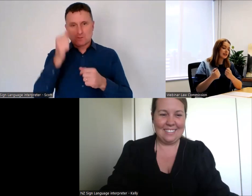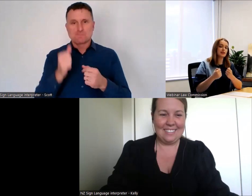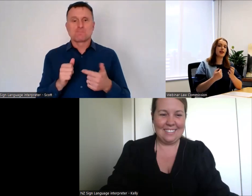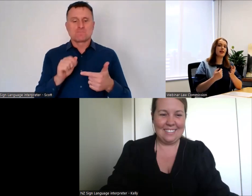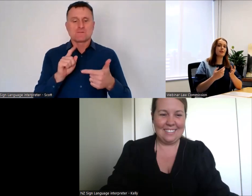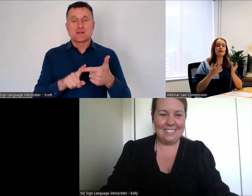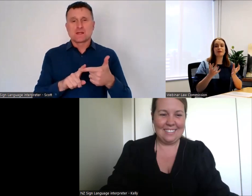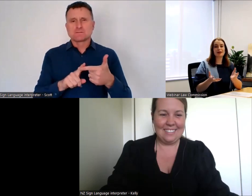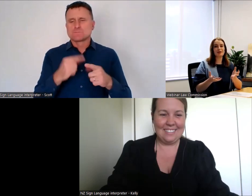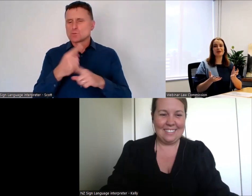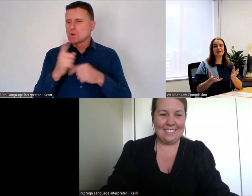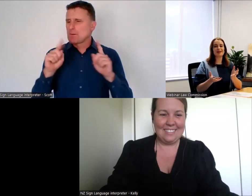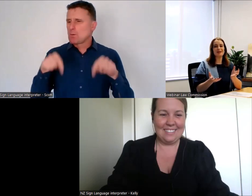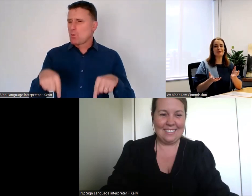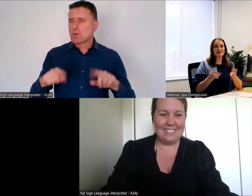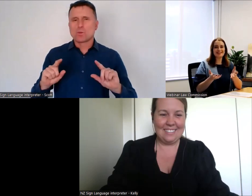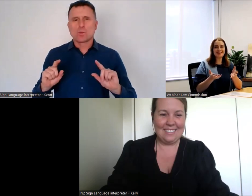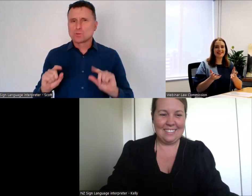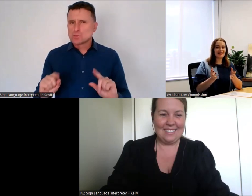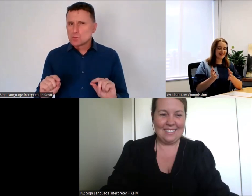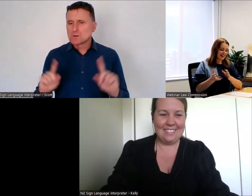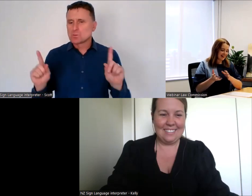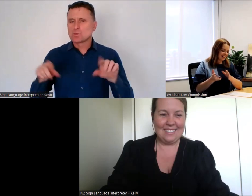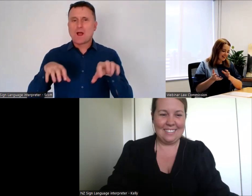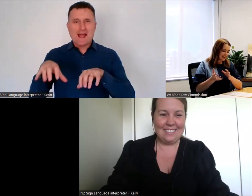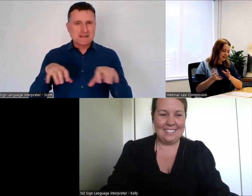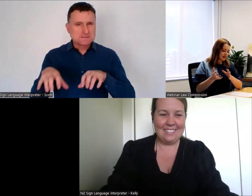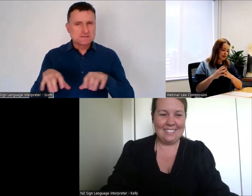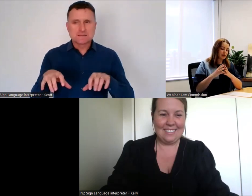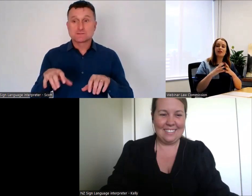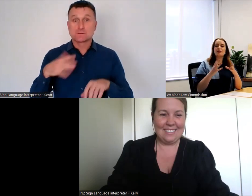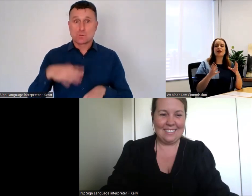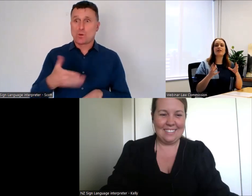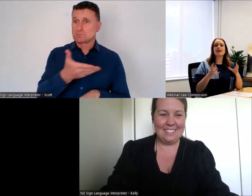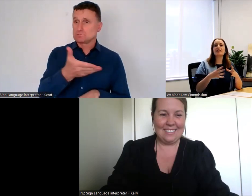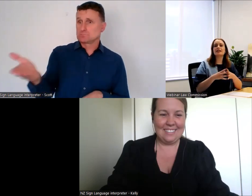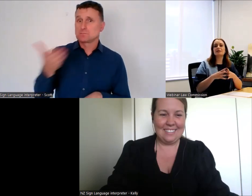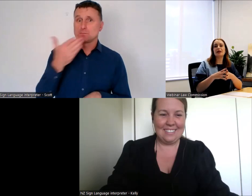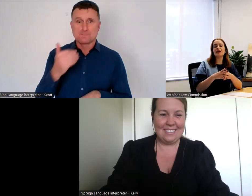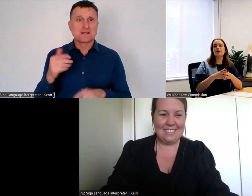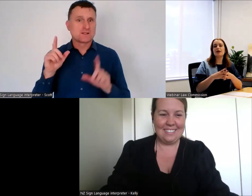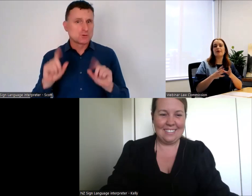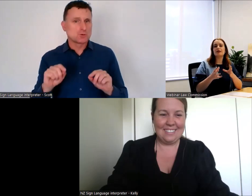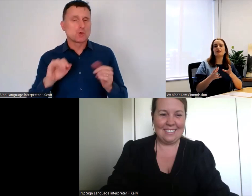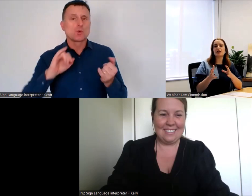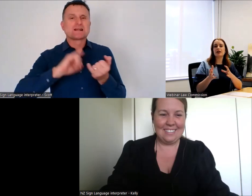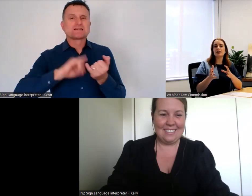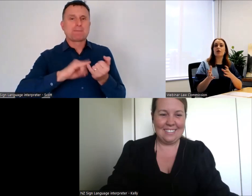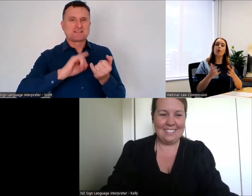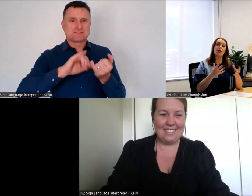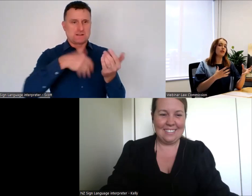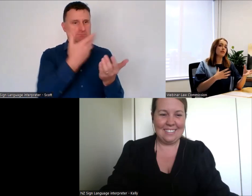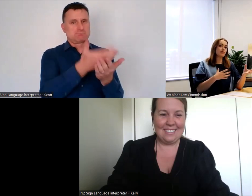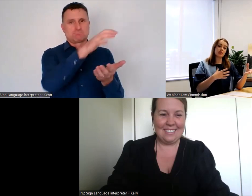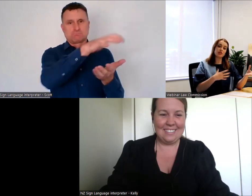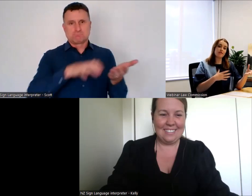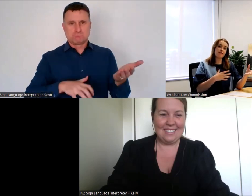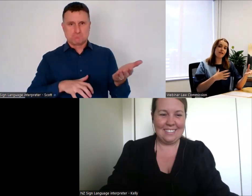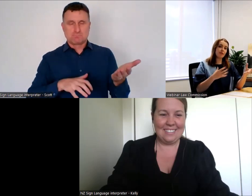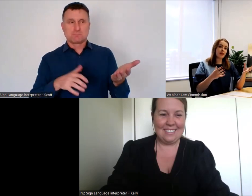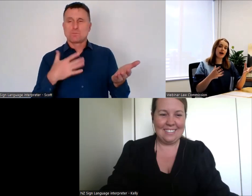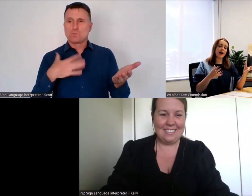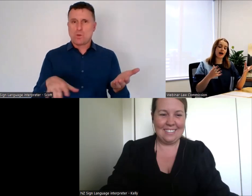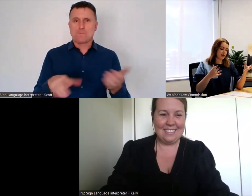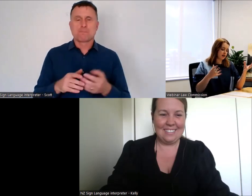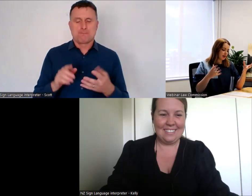and why we really want you to make a submission. The third thing we'll cover is explaining a bit about what work we've done